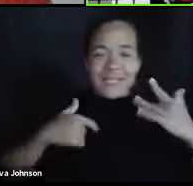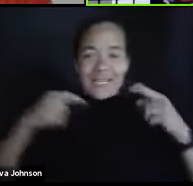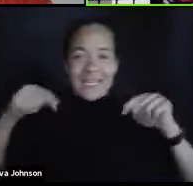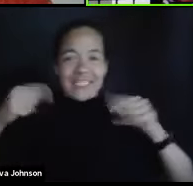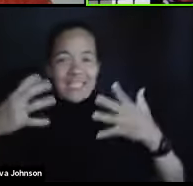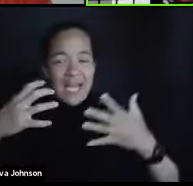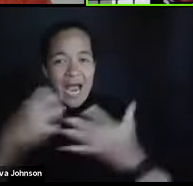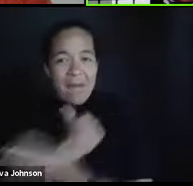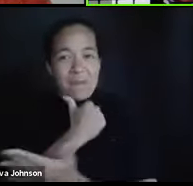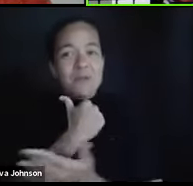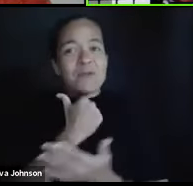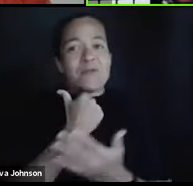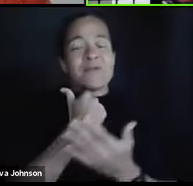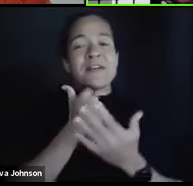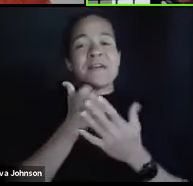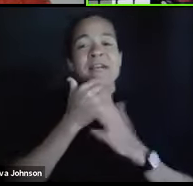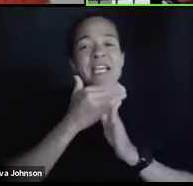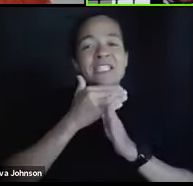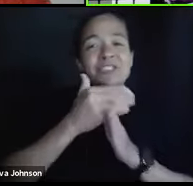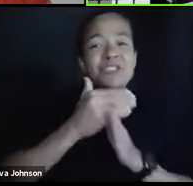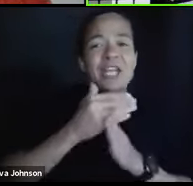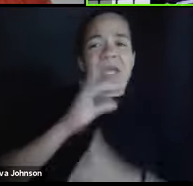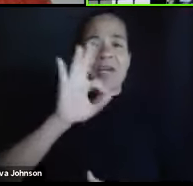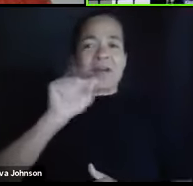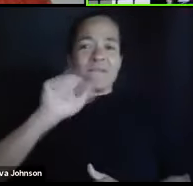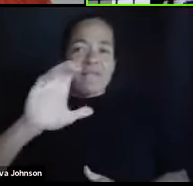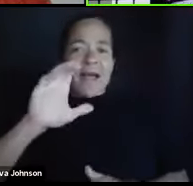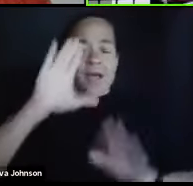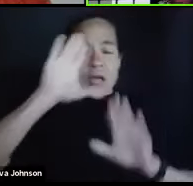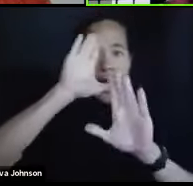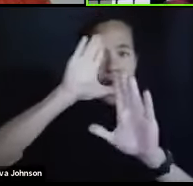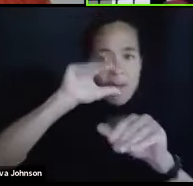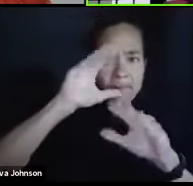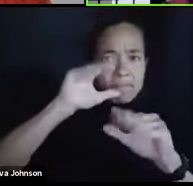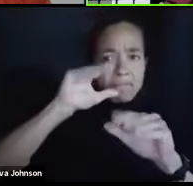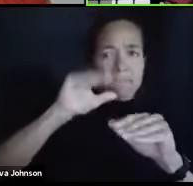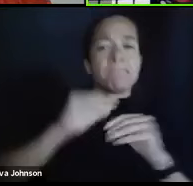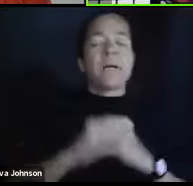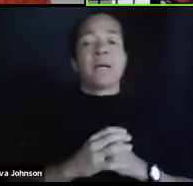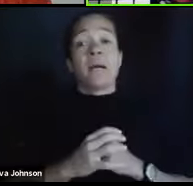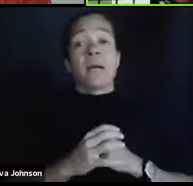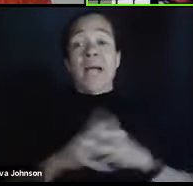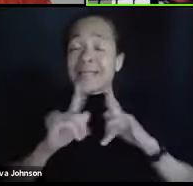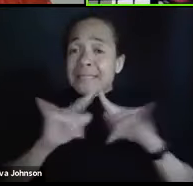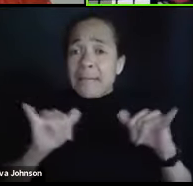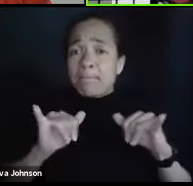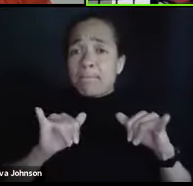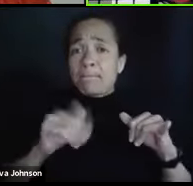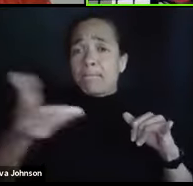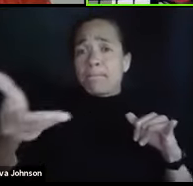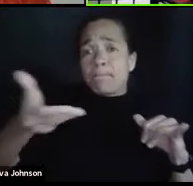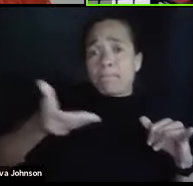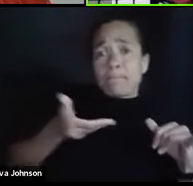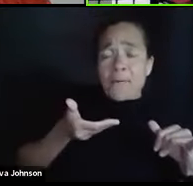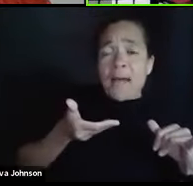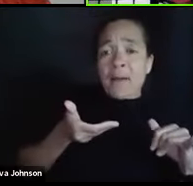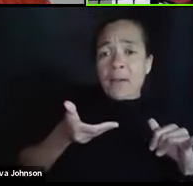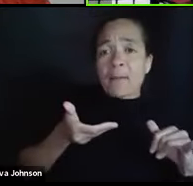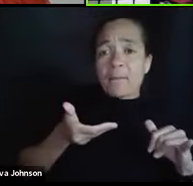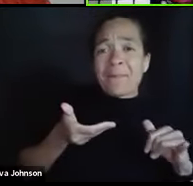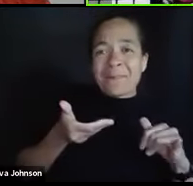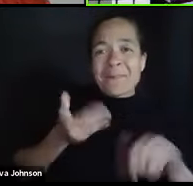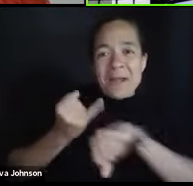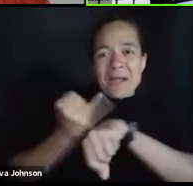to share with you faculty expectations and to also welcome you to the UofL campus